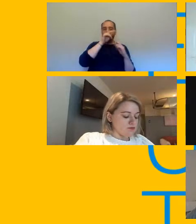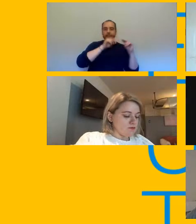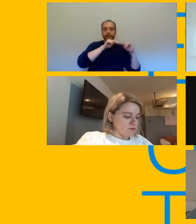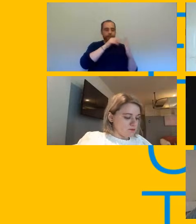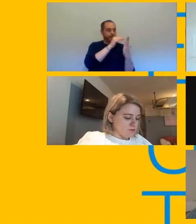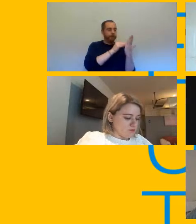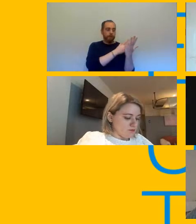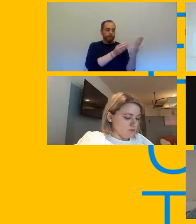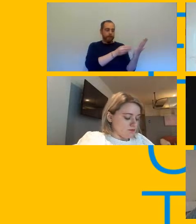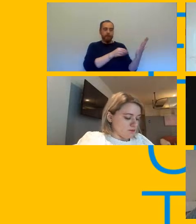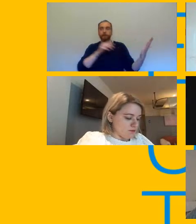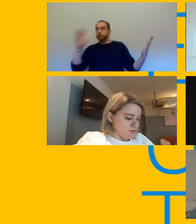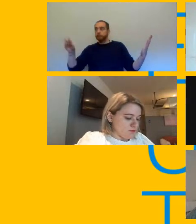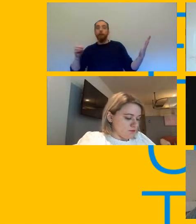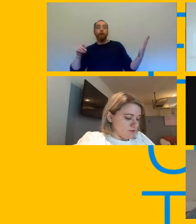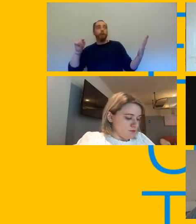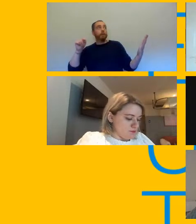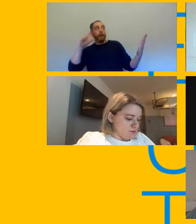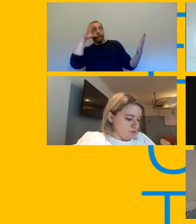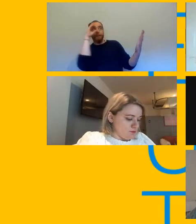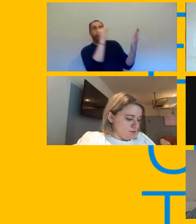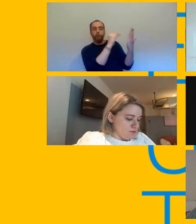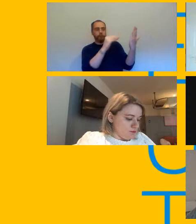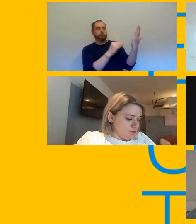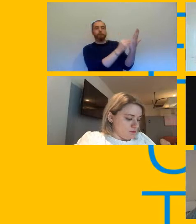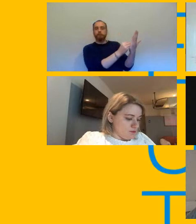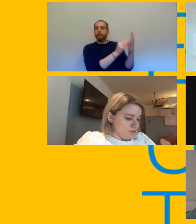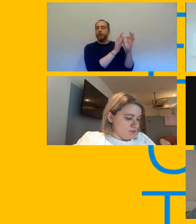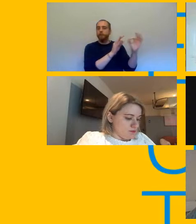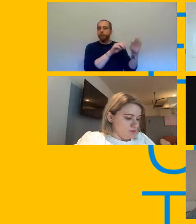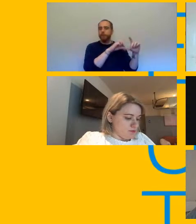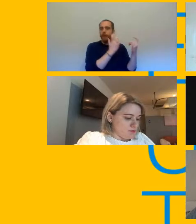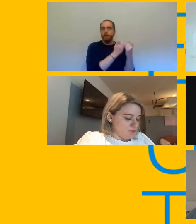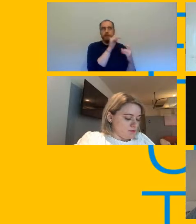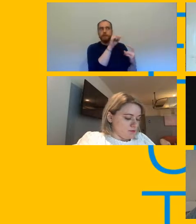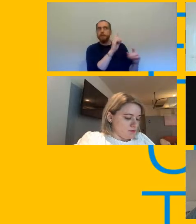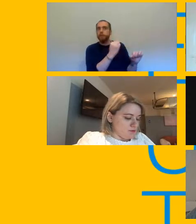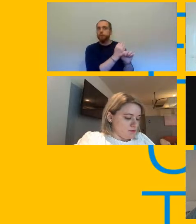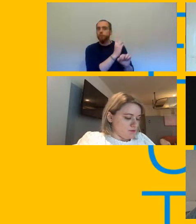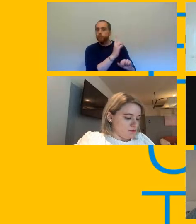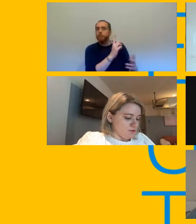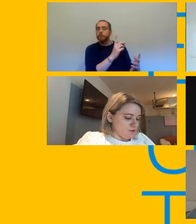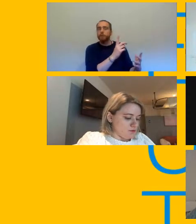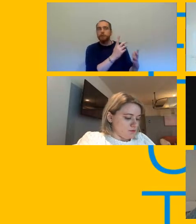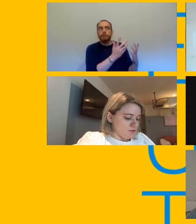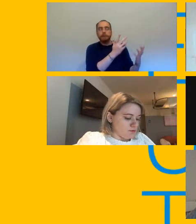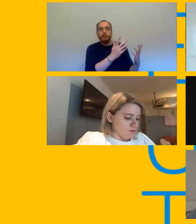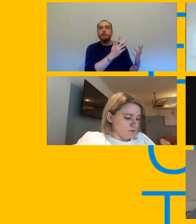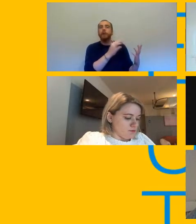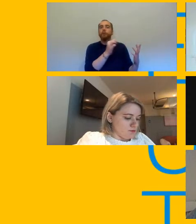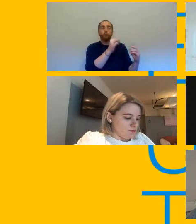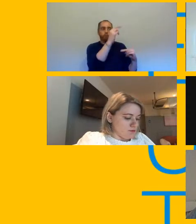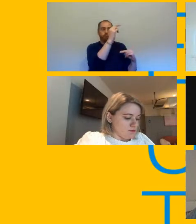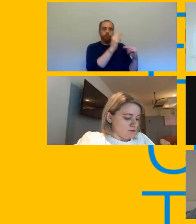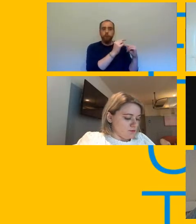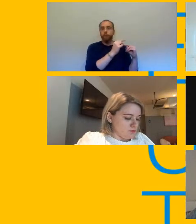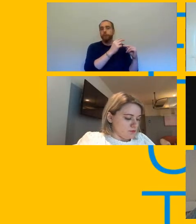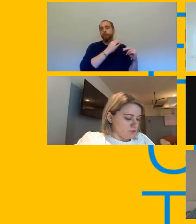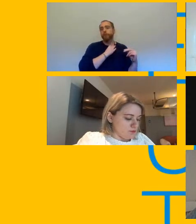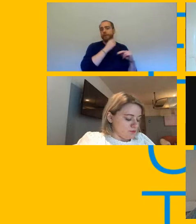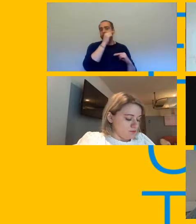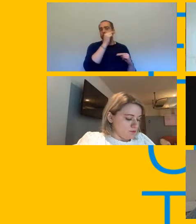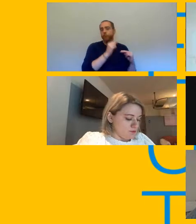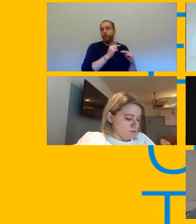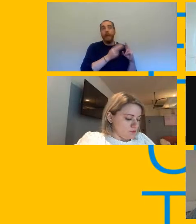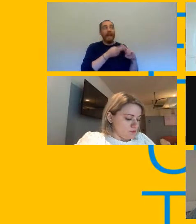to highlight those hazards to the employer and the employer then has a duty to control them and reduce them to low levels if that isn't happening then